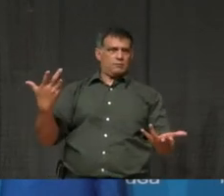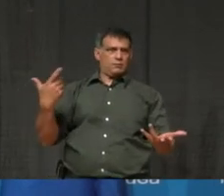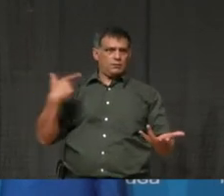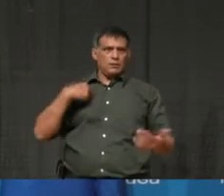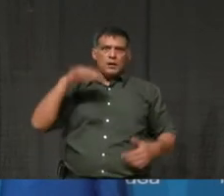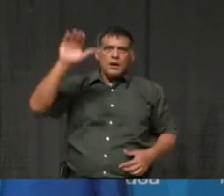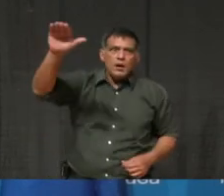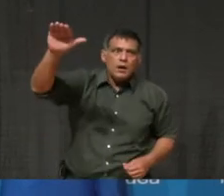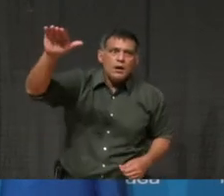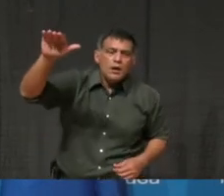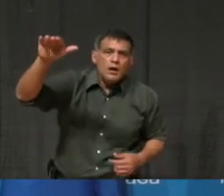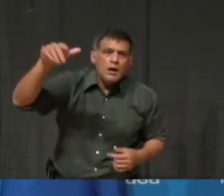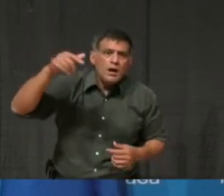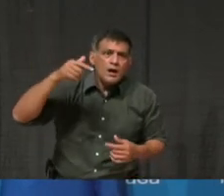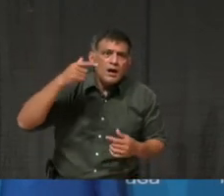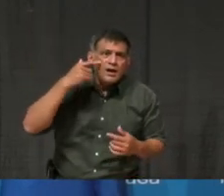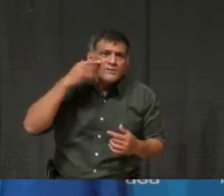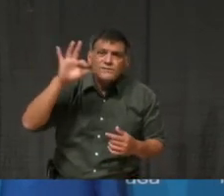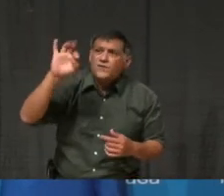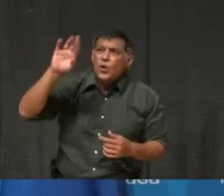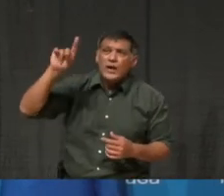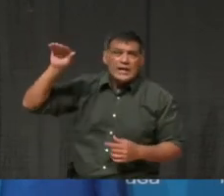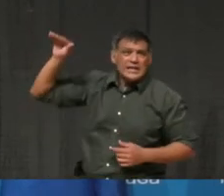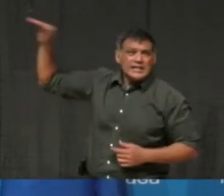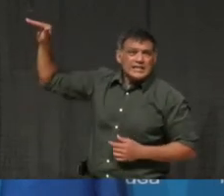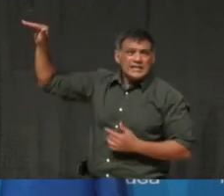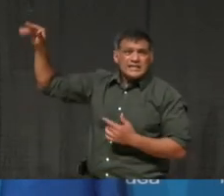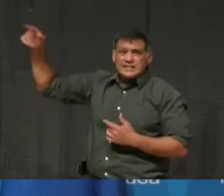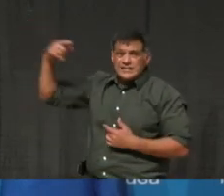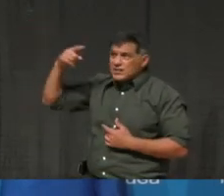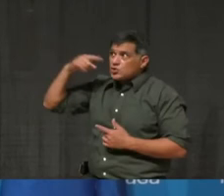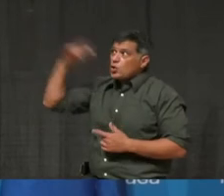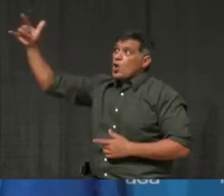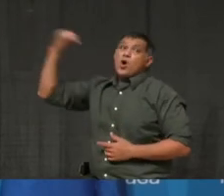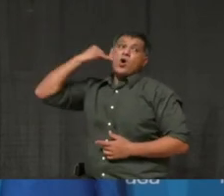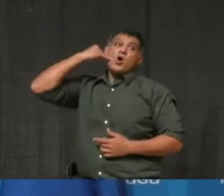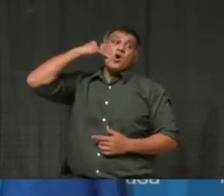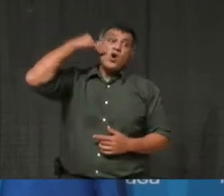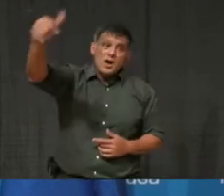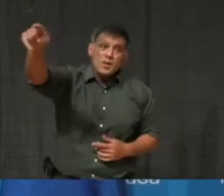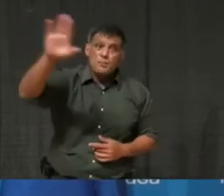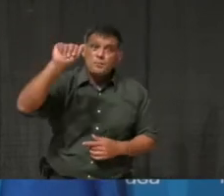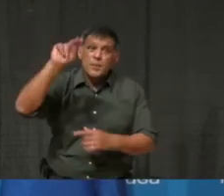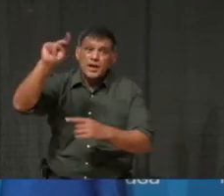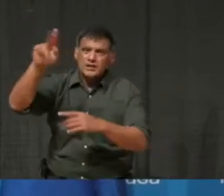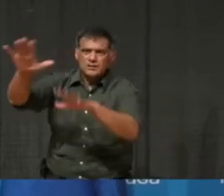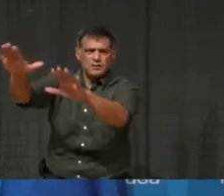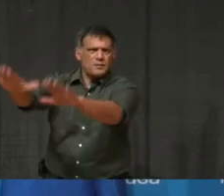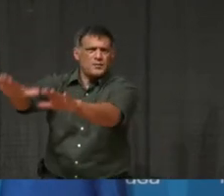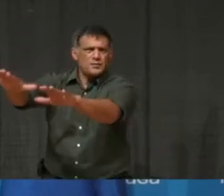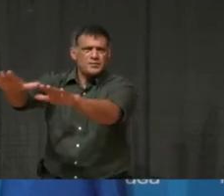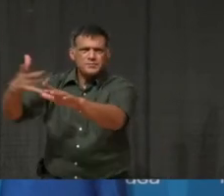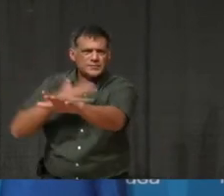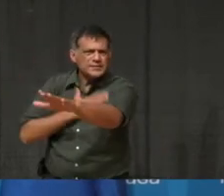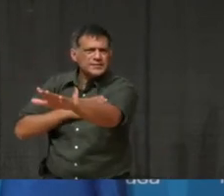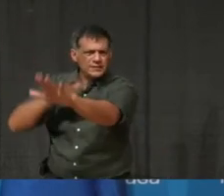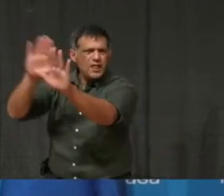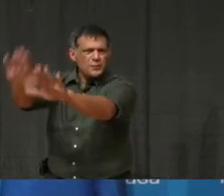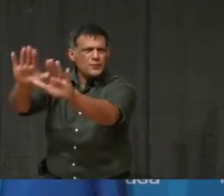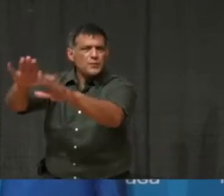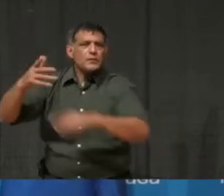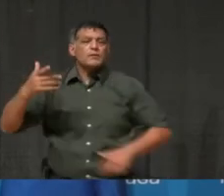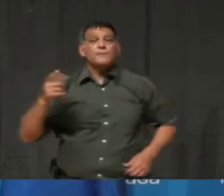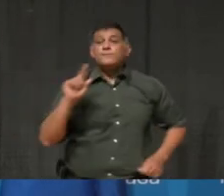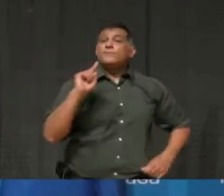of the banks personally to ask them to back off. So why don't I ask John to come up first. John Pappas from, uh, Crooked Acute. And then Louis